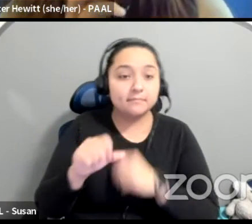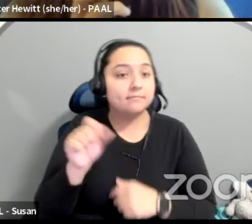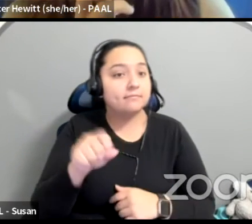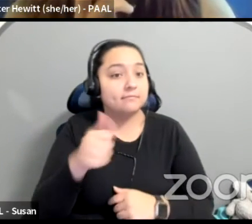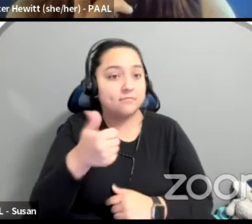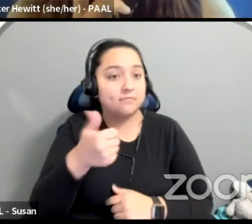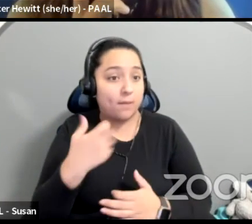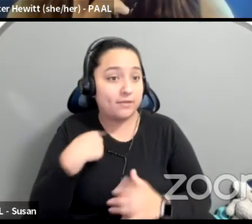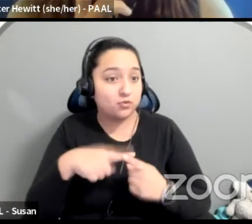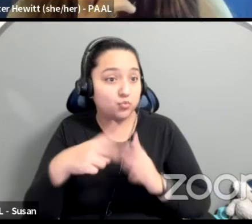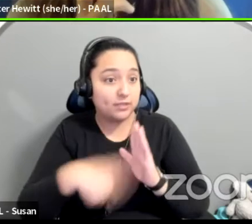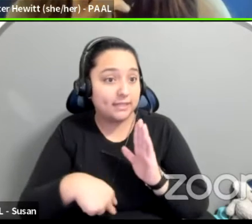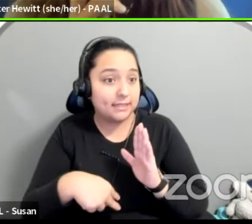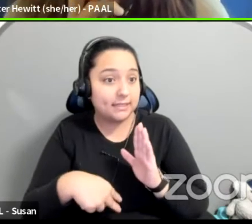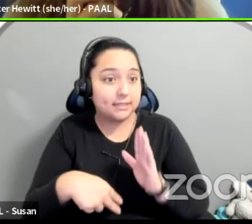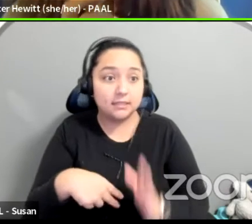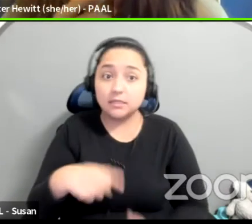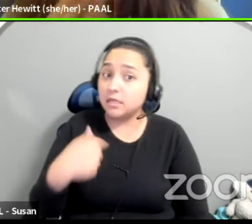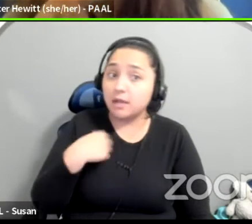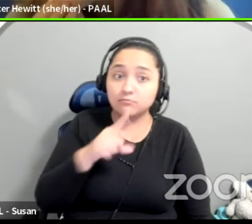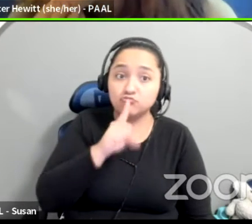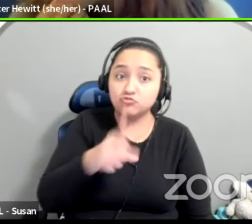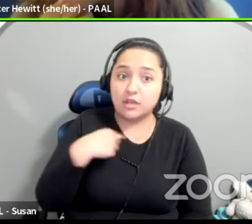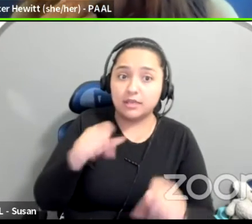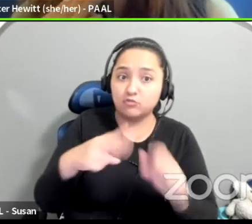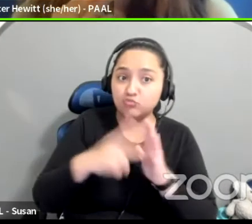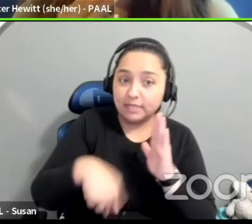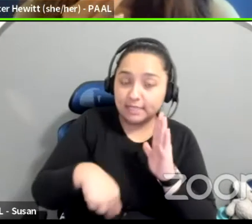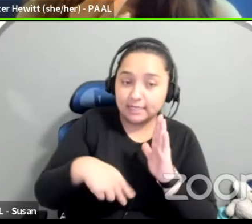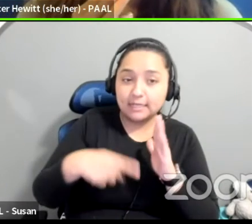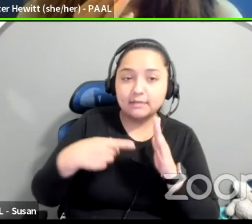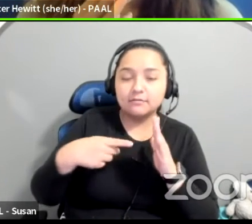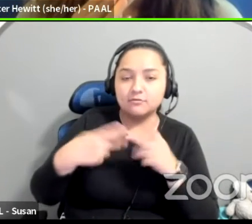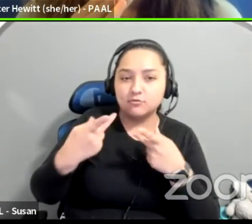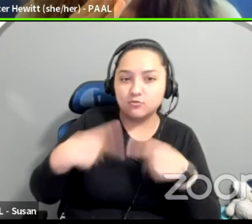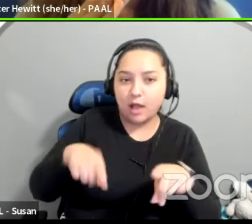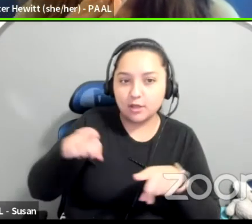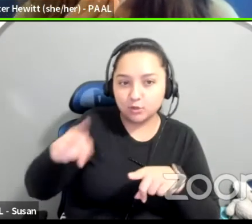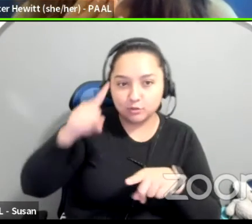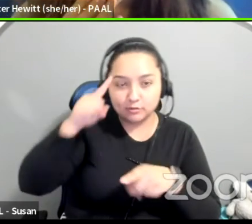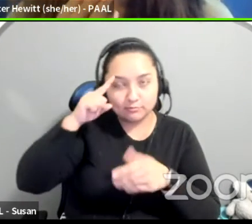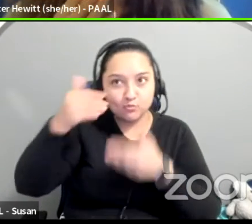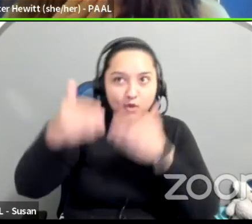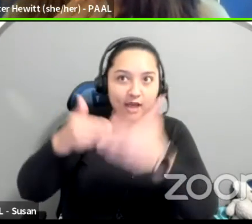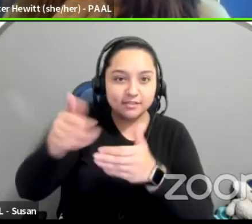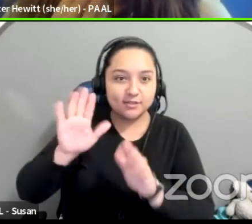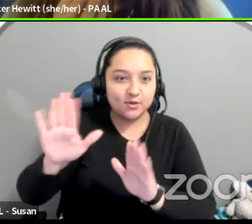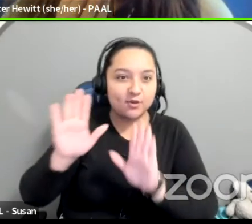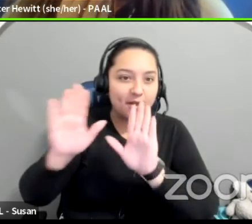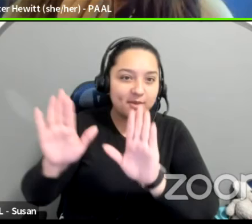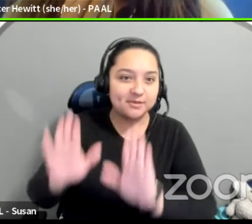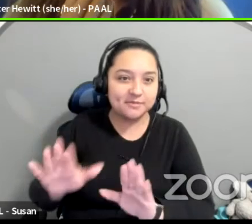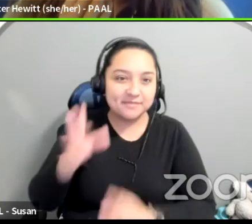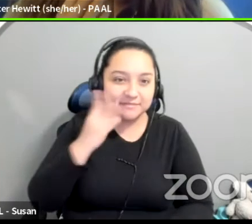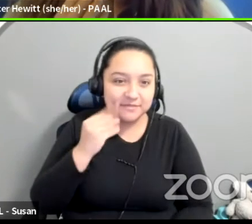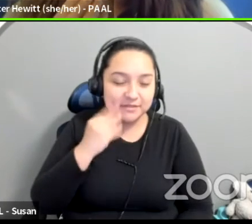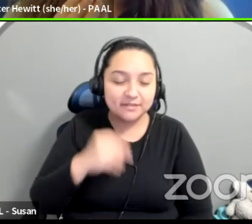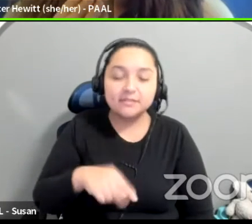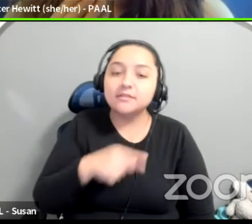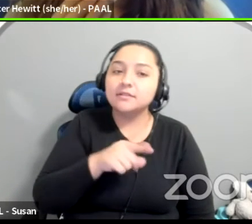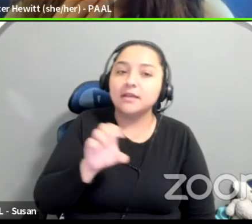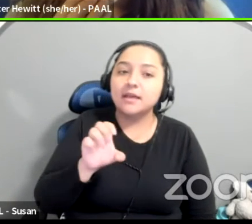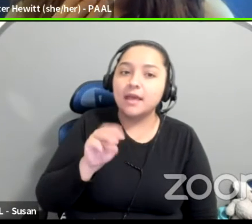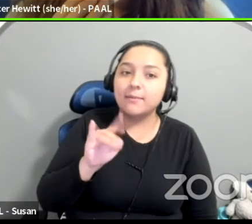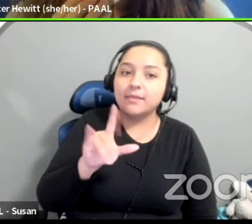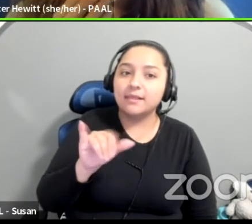me to read that one, Rachel? I'm, I'm good so that you can be processing your, your, um, awesome experiences. And so Emily shares,